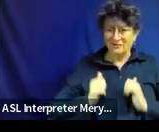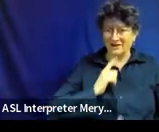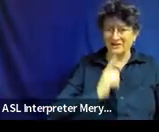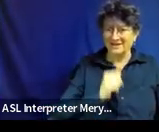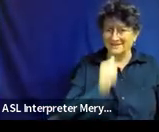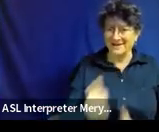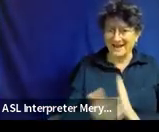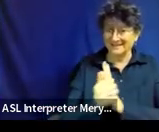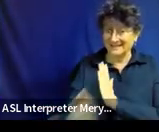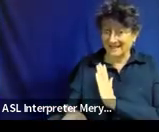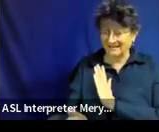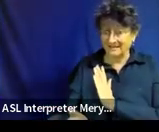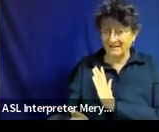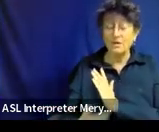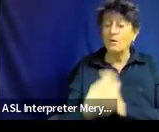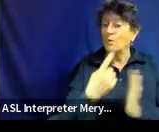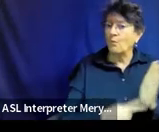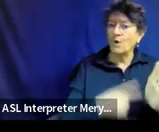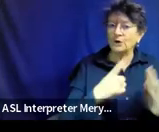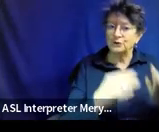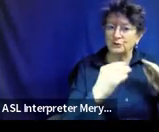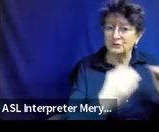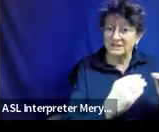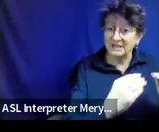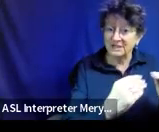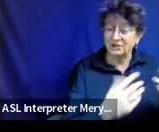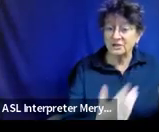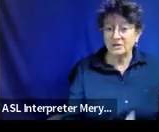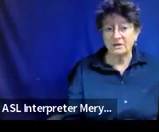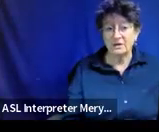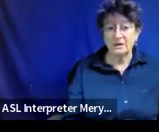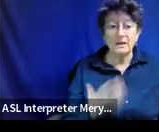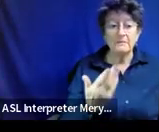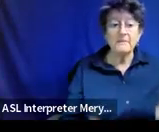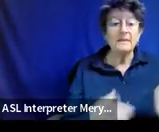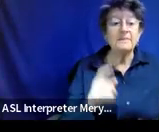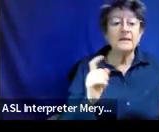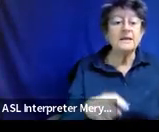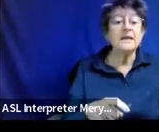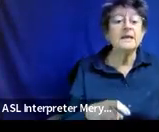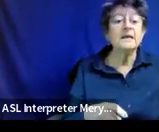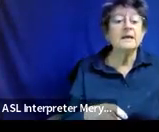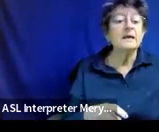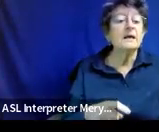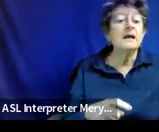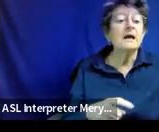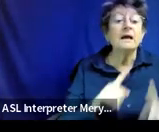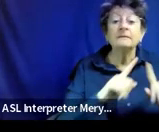Why? Right? You might have to get an FBA done to figure this out.